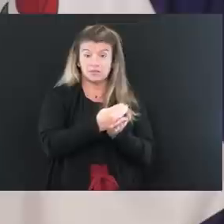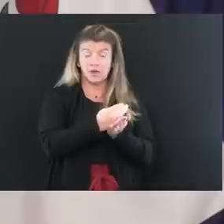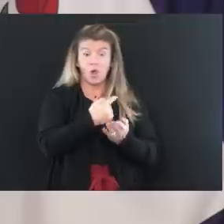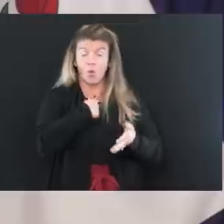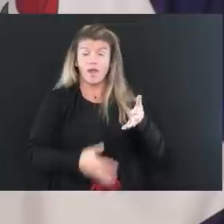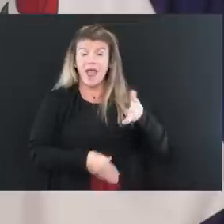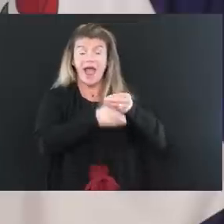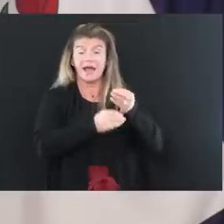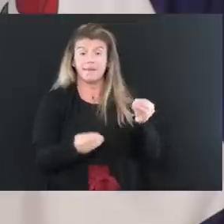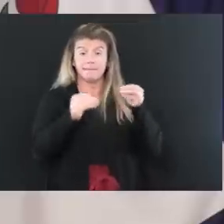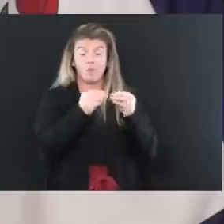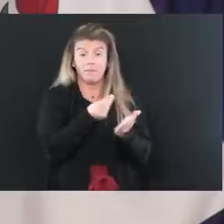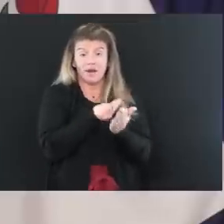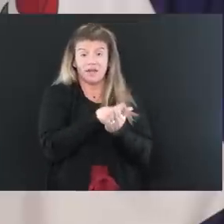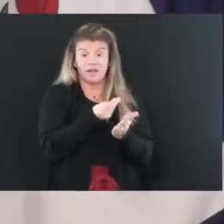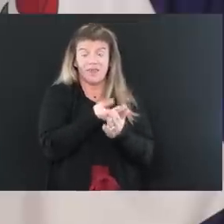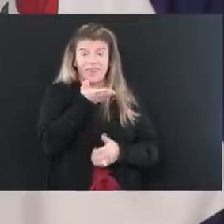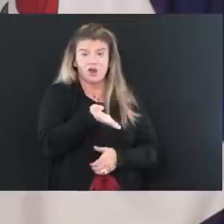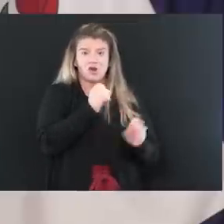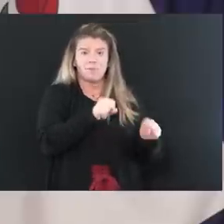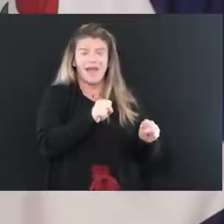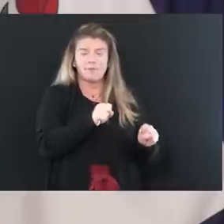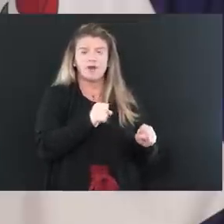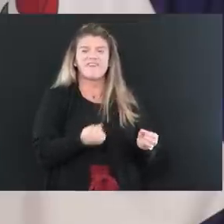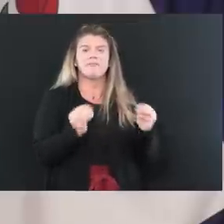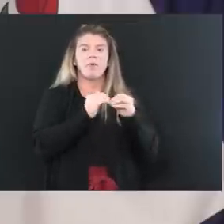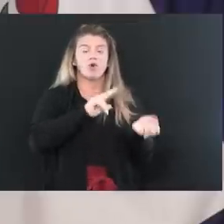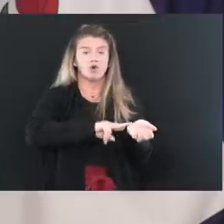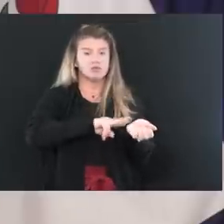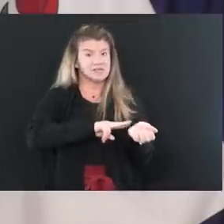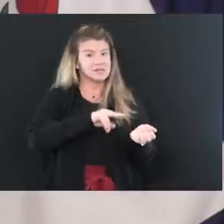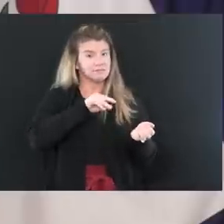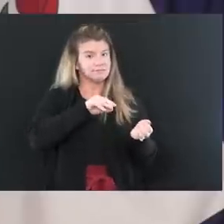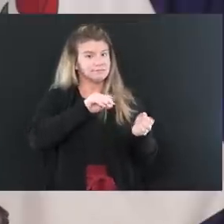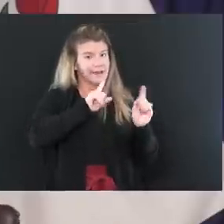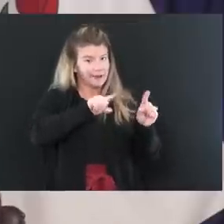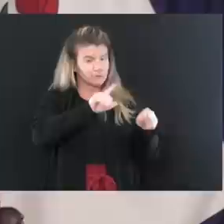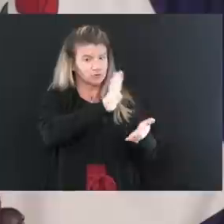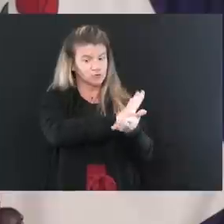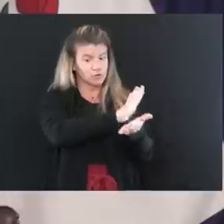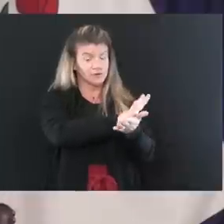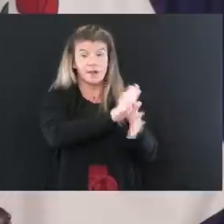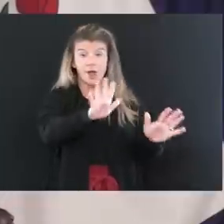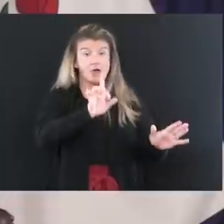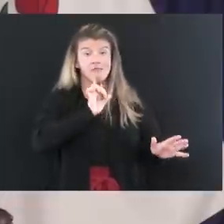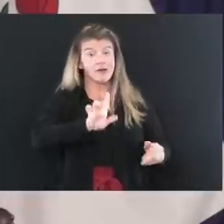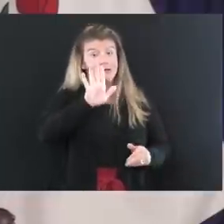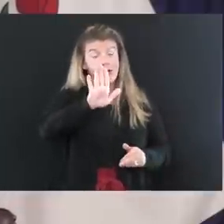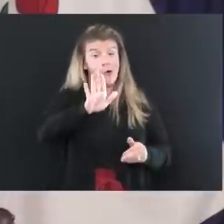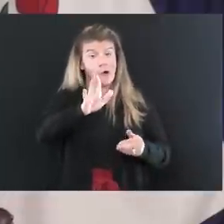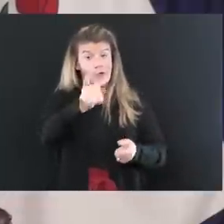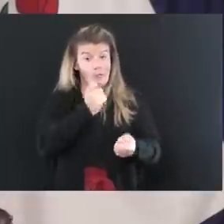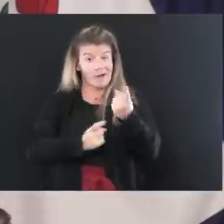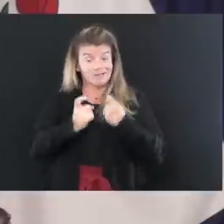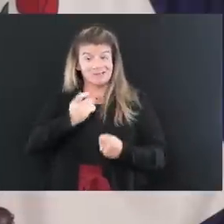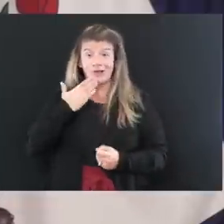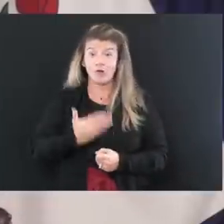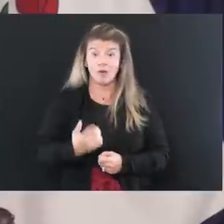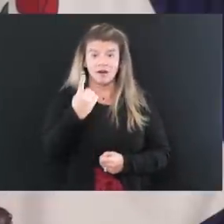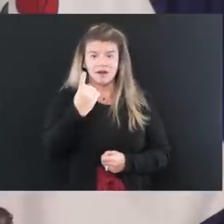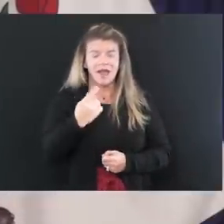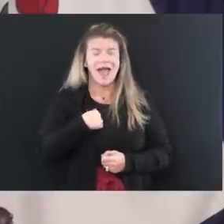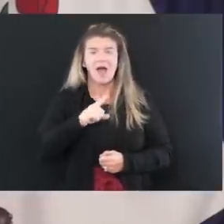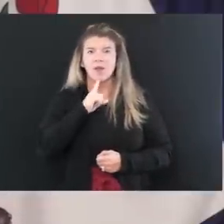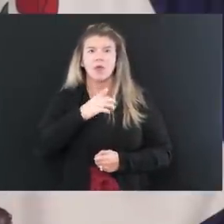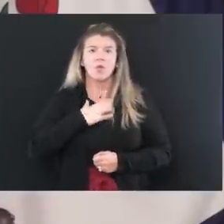more dollars in the budget to be able to have more nurses in the schools. But, but, but I, I love the question because just this, I hate that Clayton